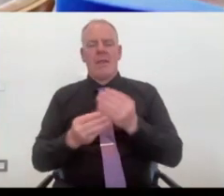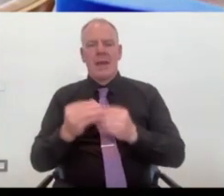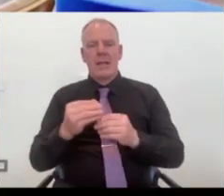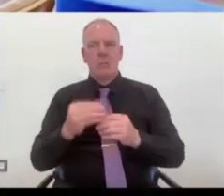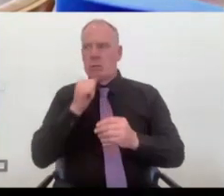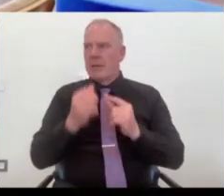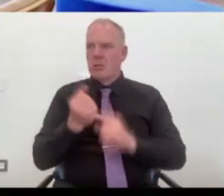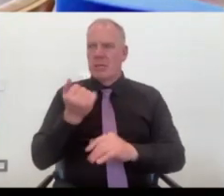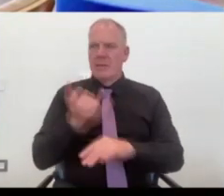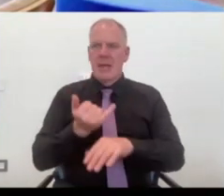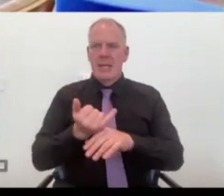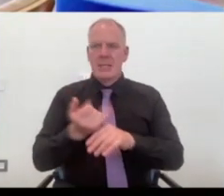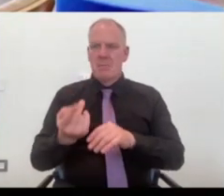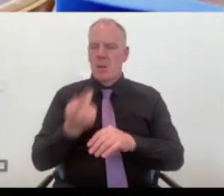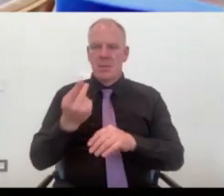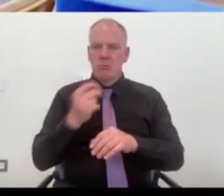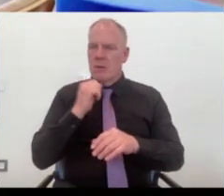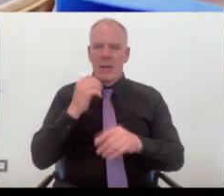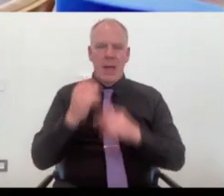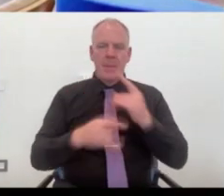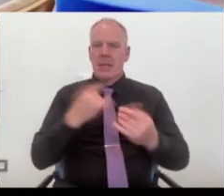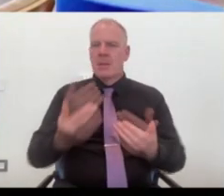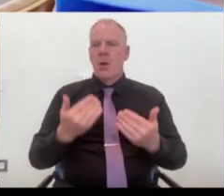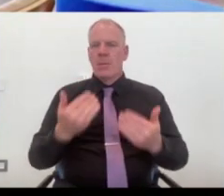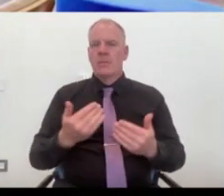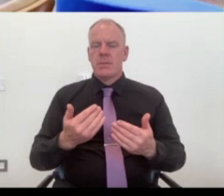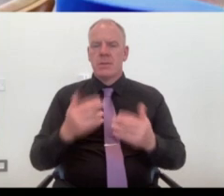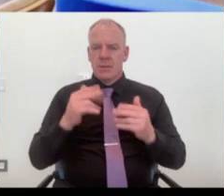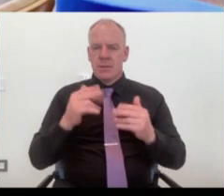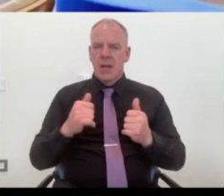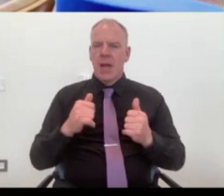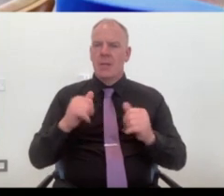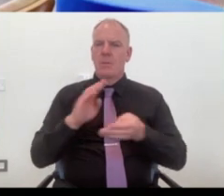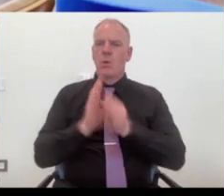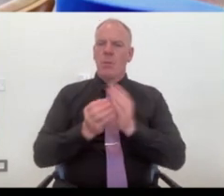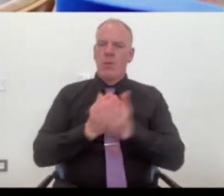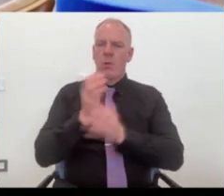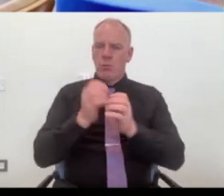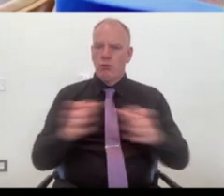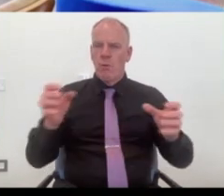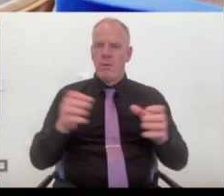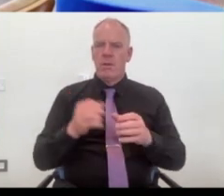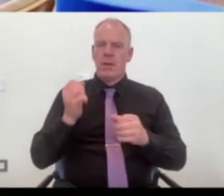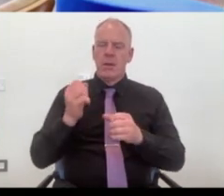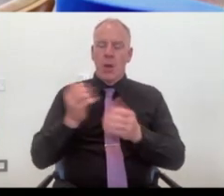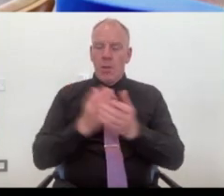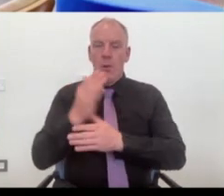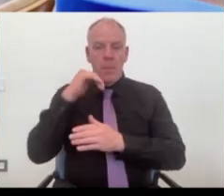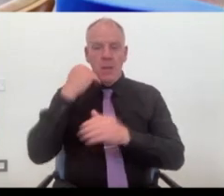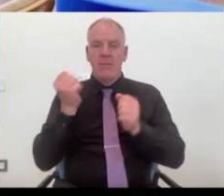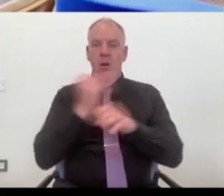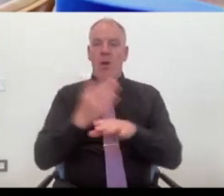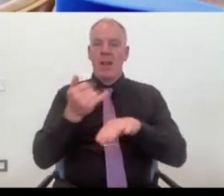minute that come through that all island collaboration and